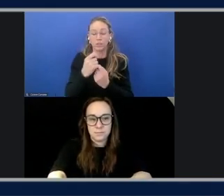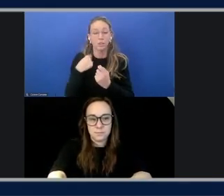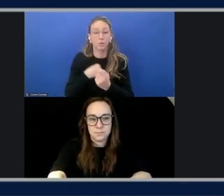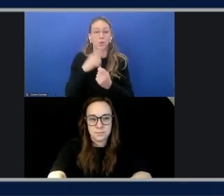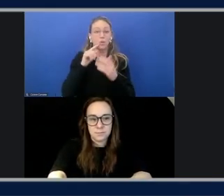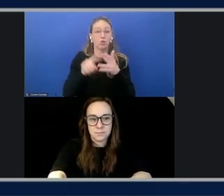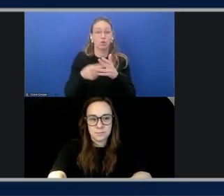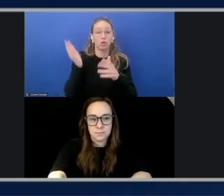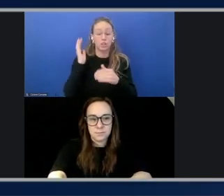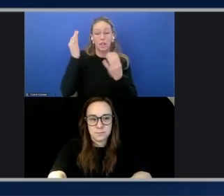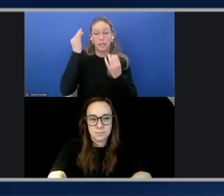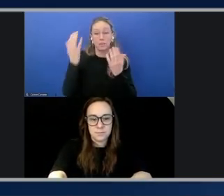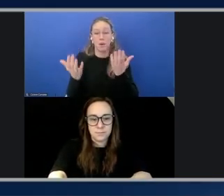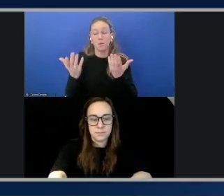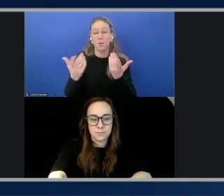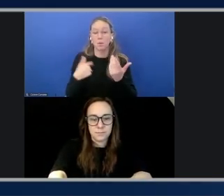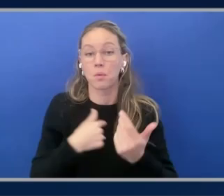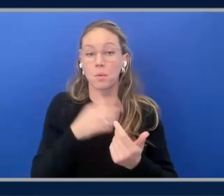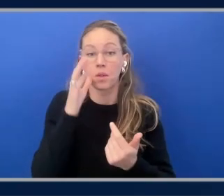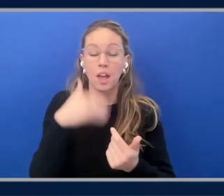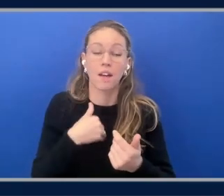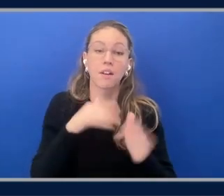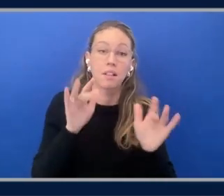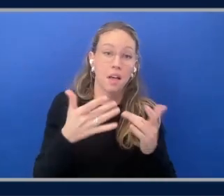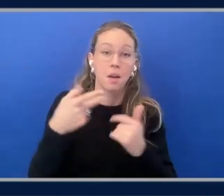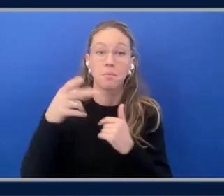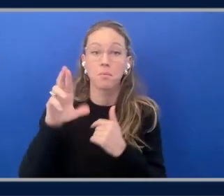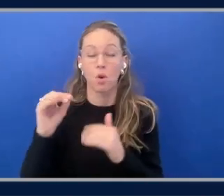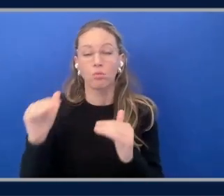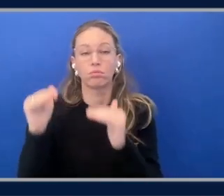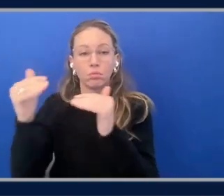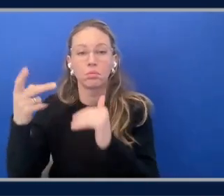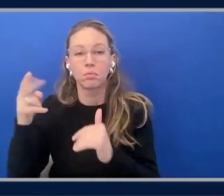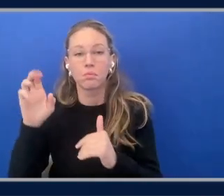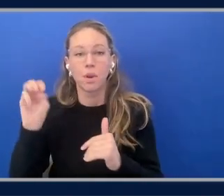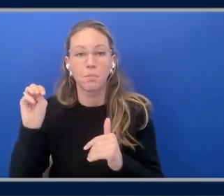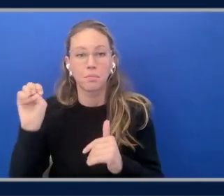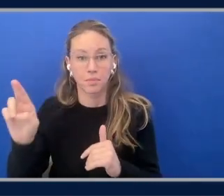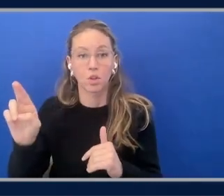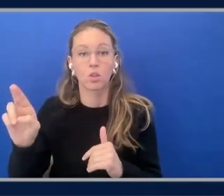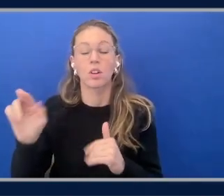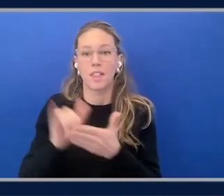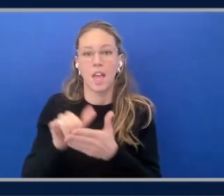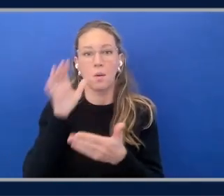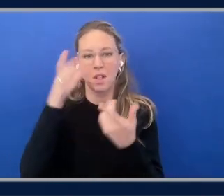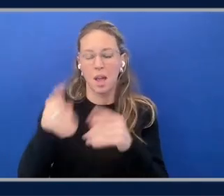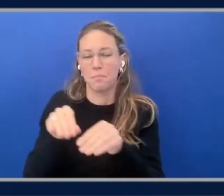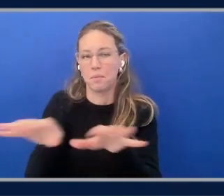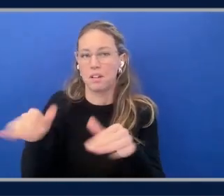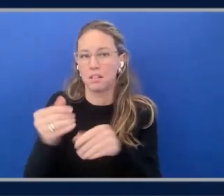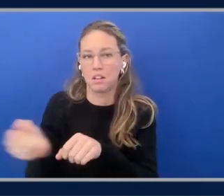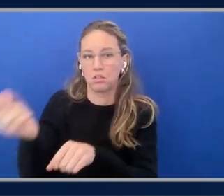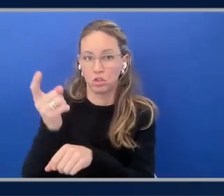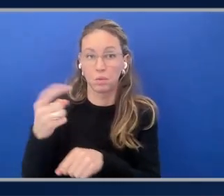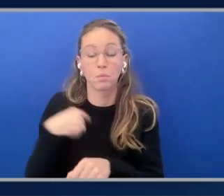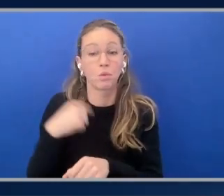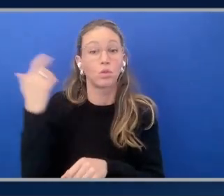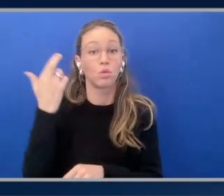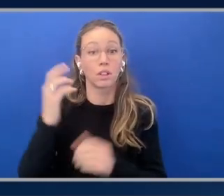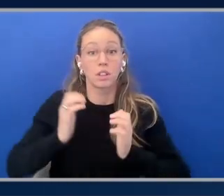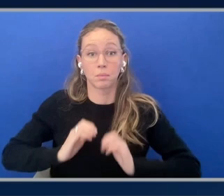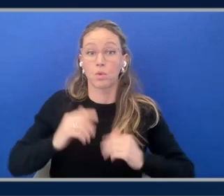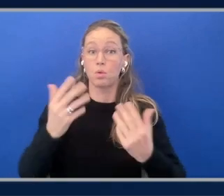were thinking, you know, we'll have Lite Pro and then the Premiere, which is the more capable model that's going come early next year. But we realized that customers really want something